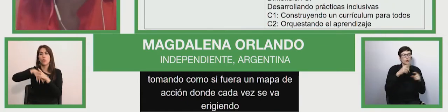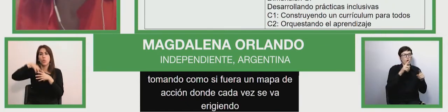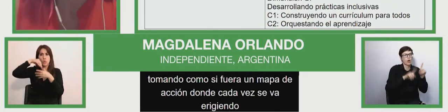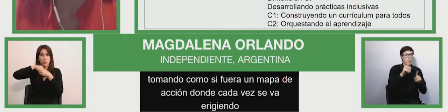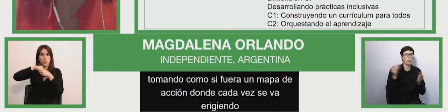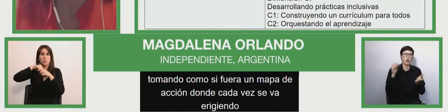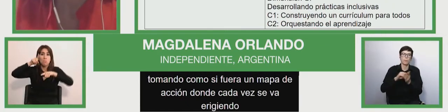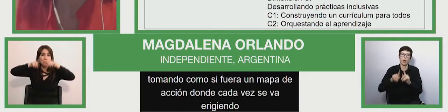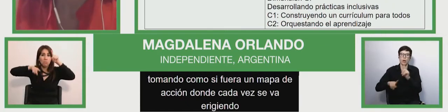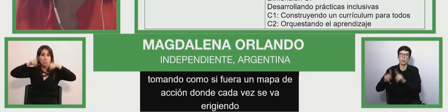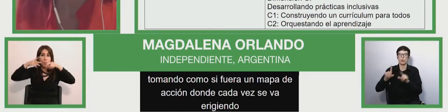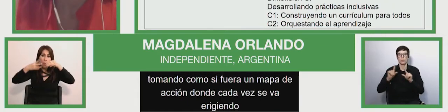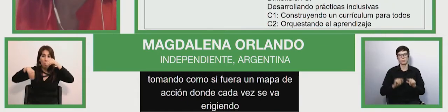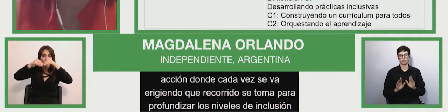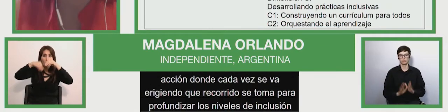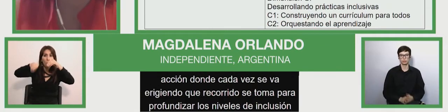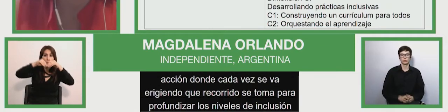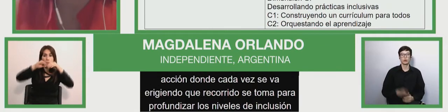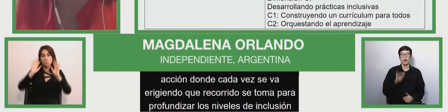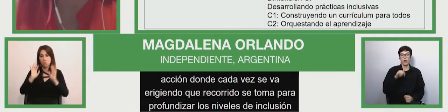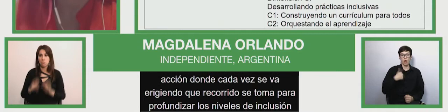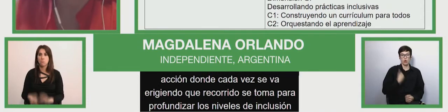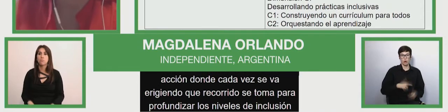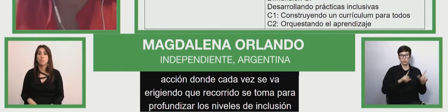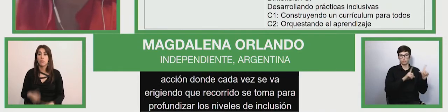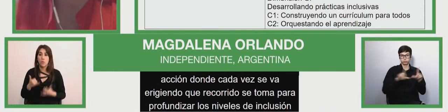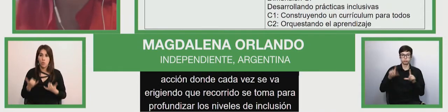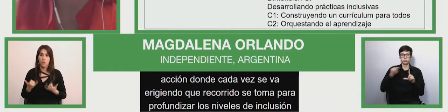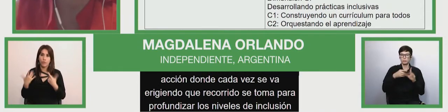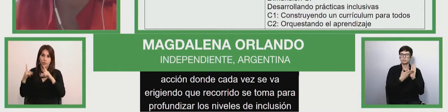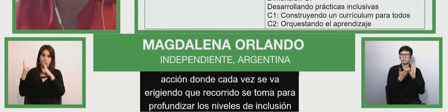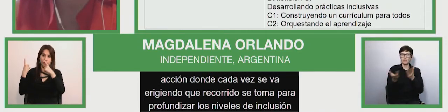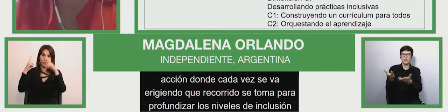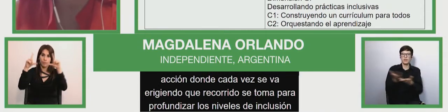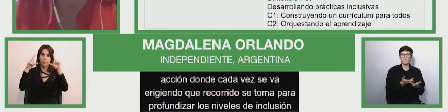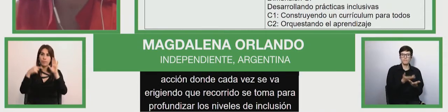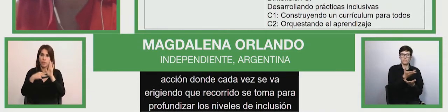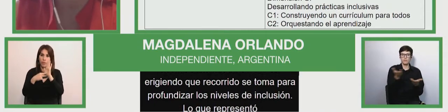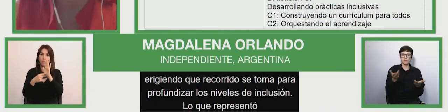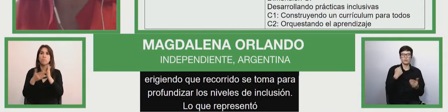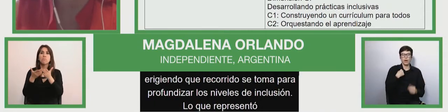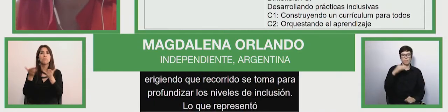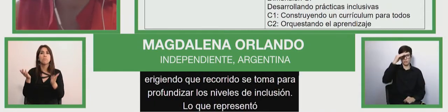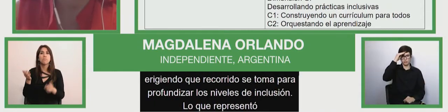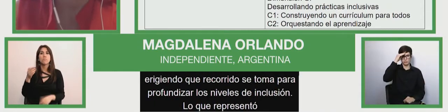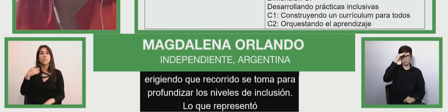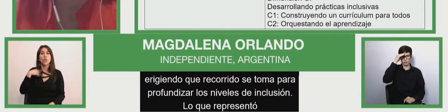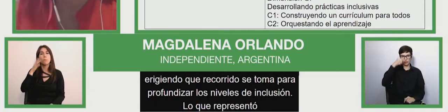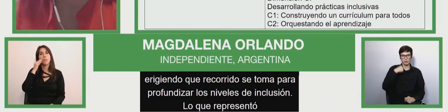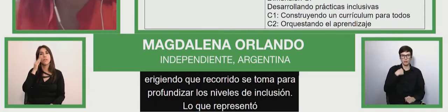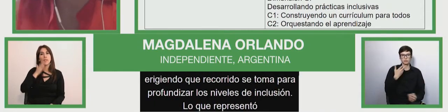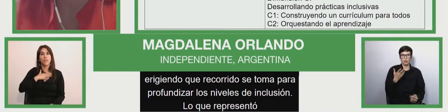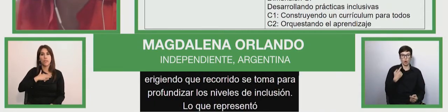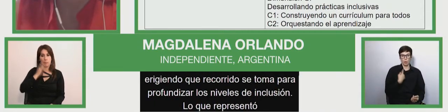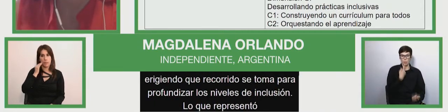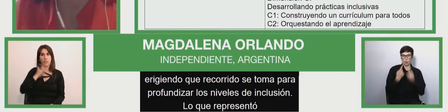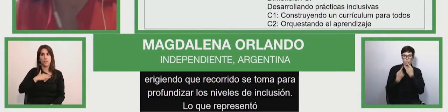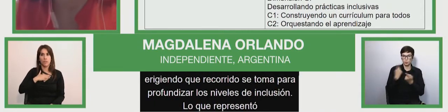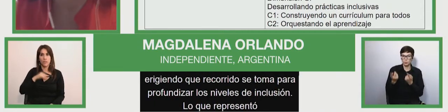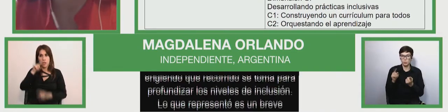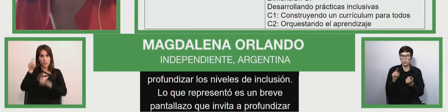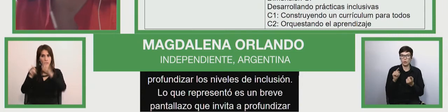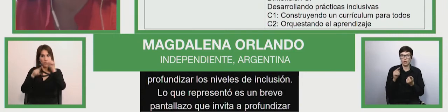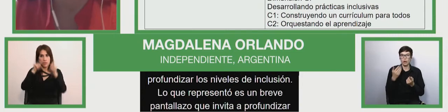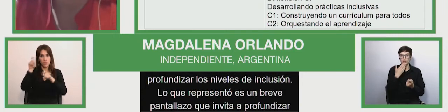what is presented here a brief screenshot to my inclusion as a consultant or how